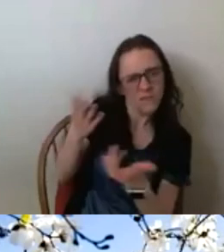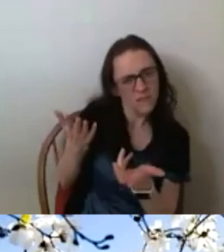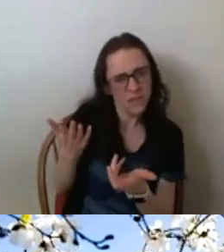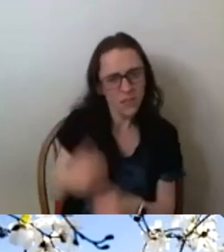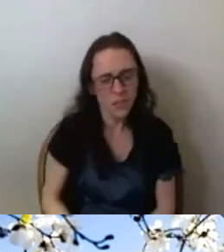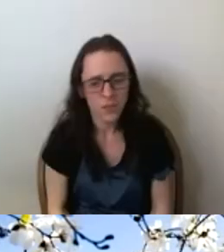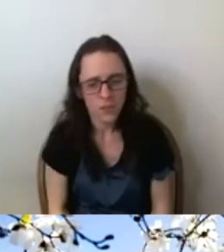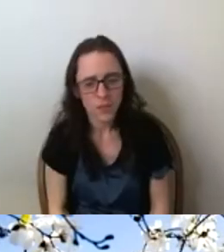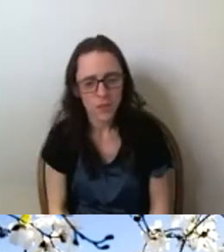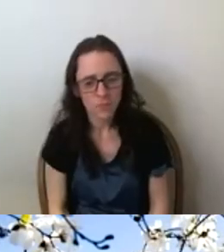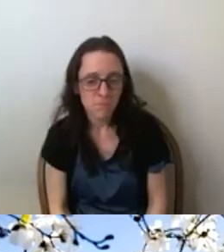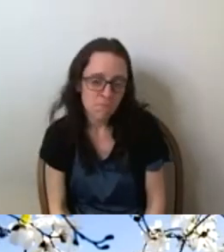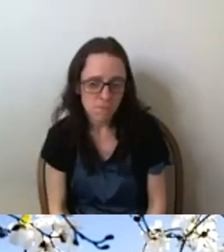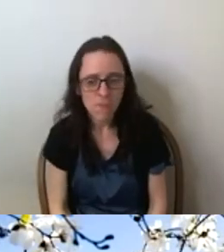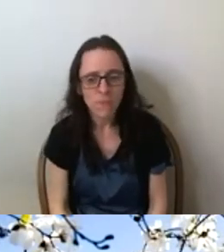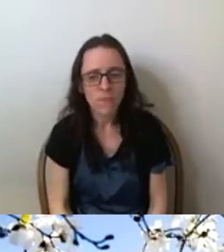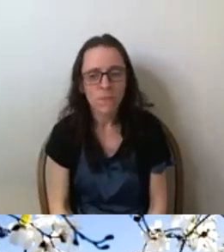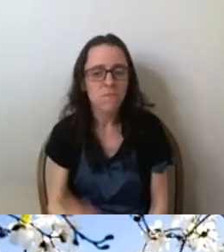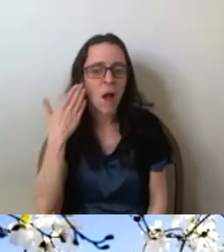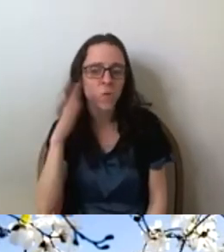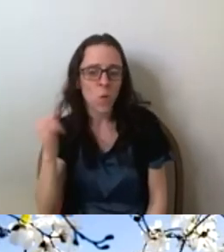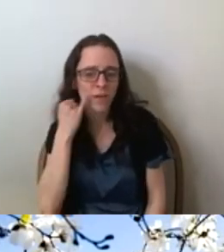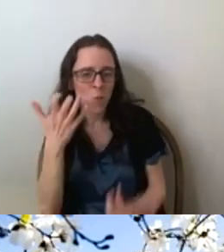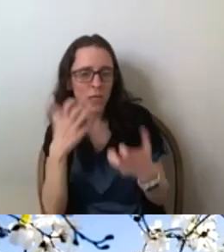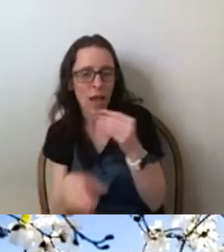I don't know if you, yeah, if you want to add anything to that?